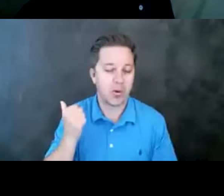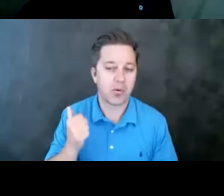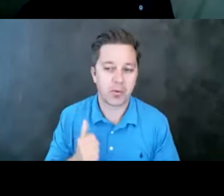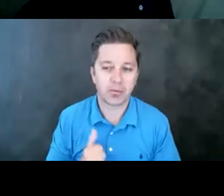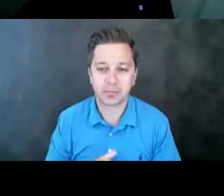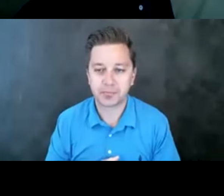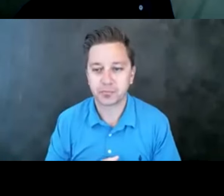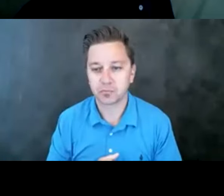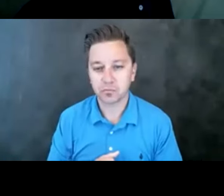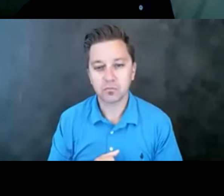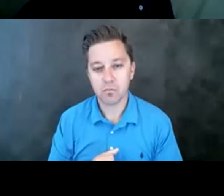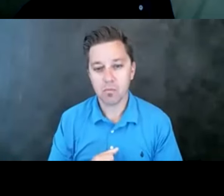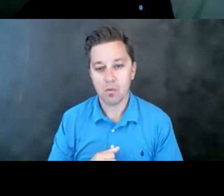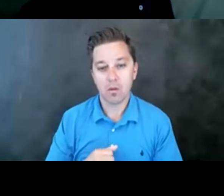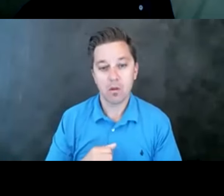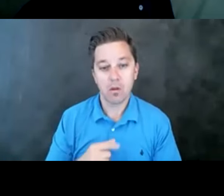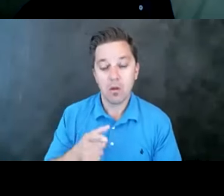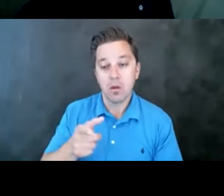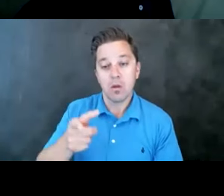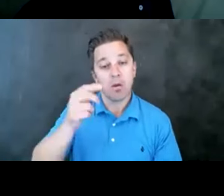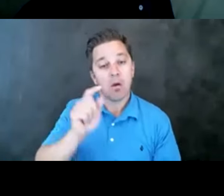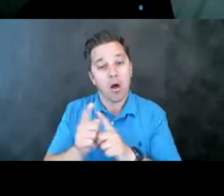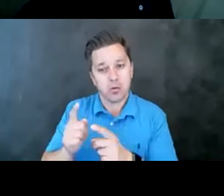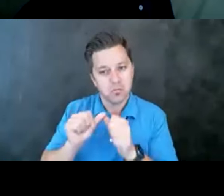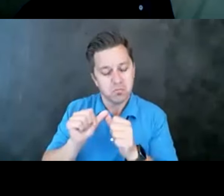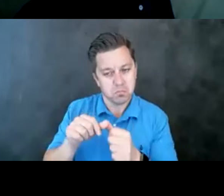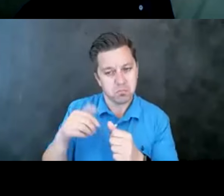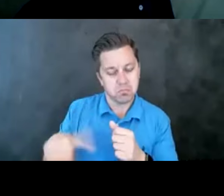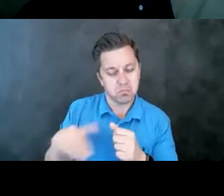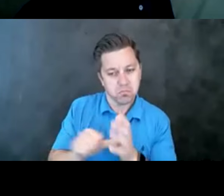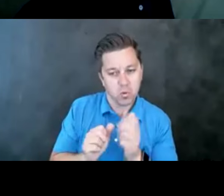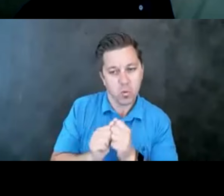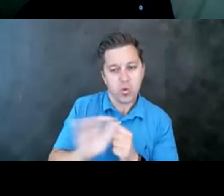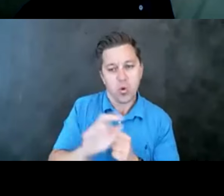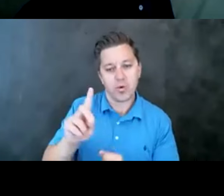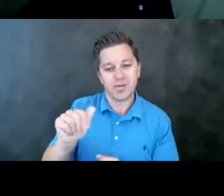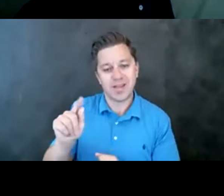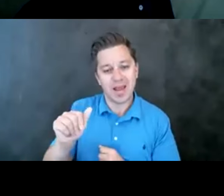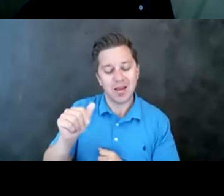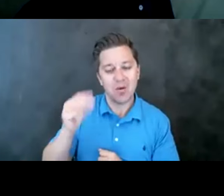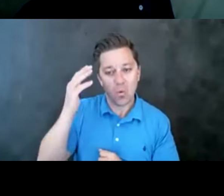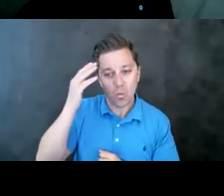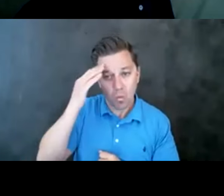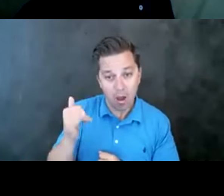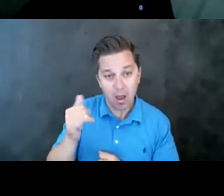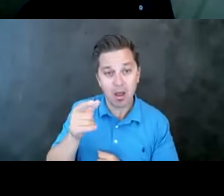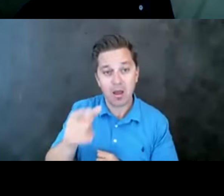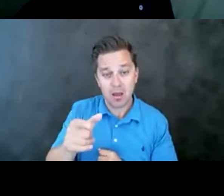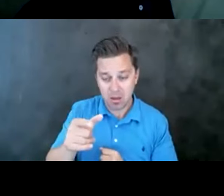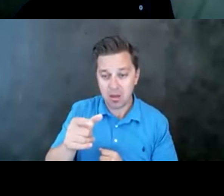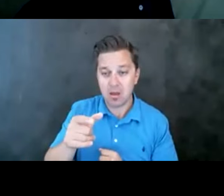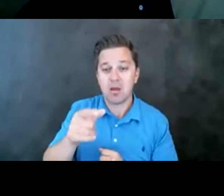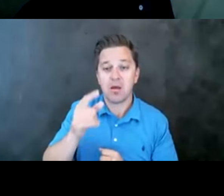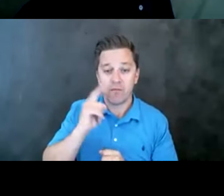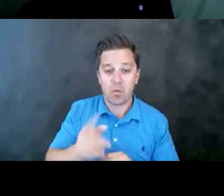And as I also continue to be impressed, because your data doesn't just break down means and methods for deaths,